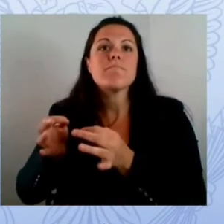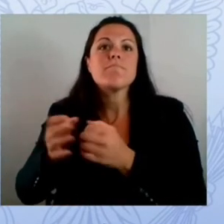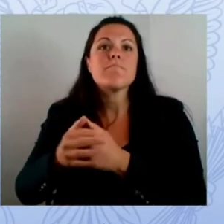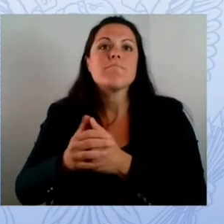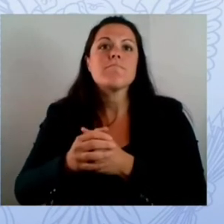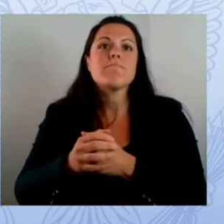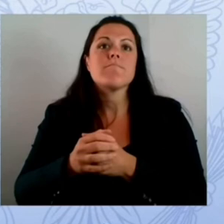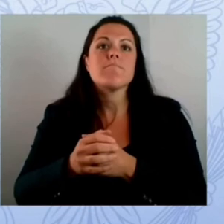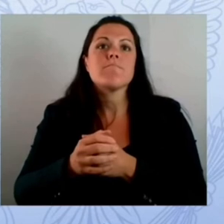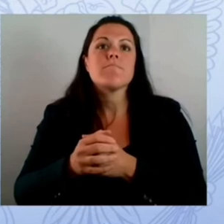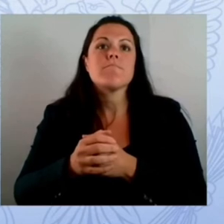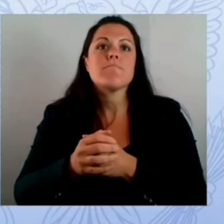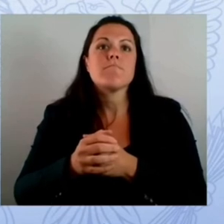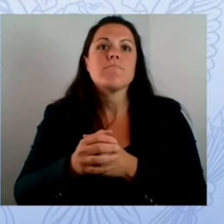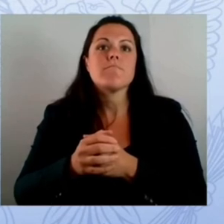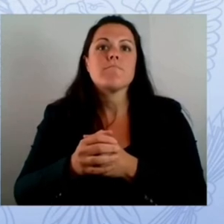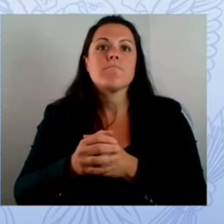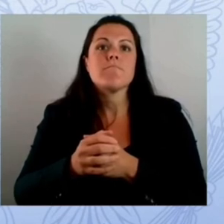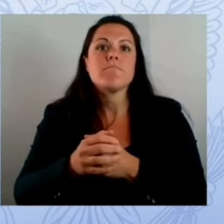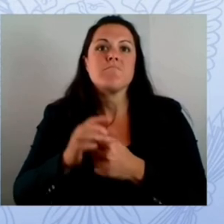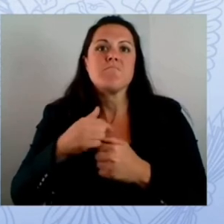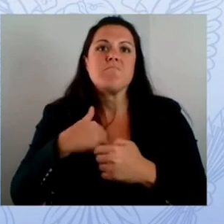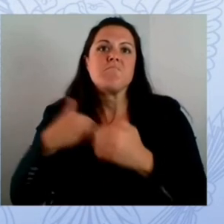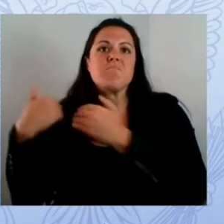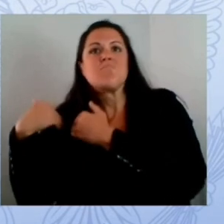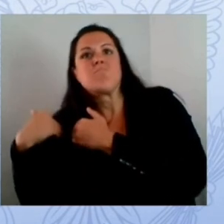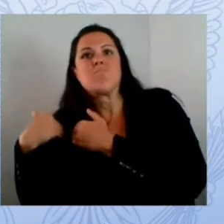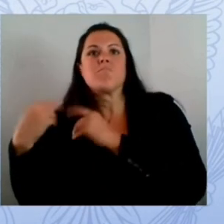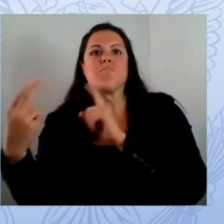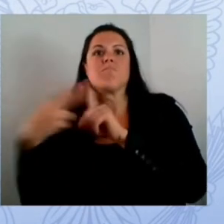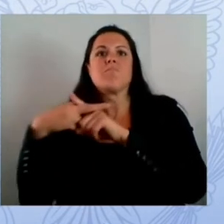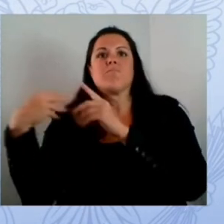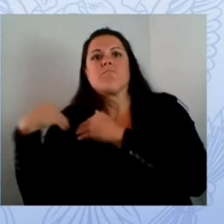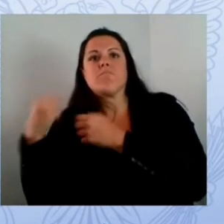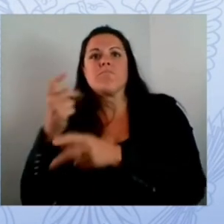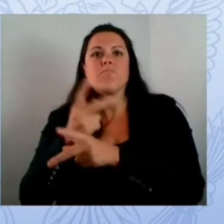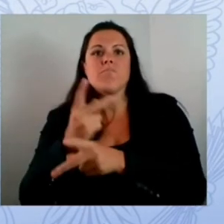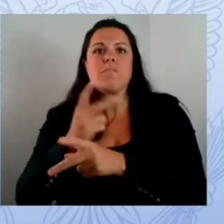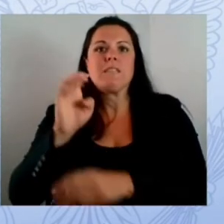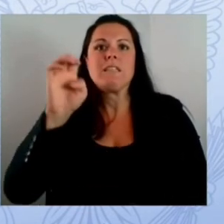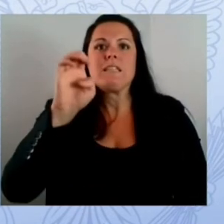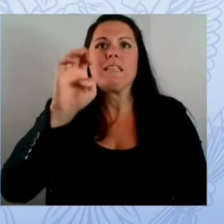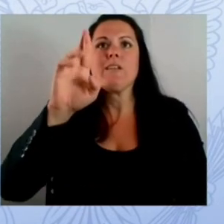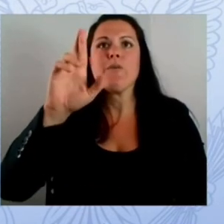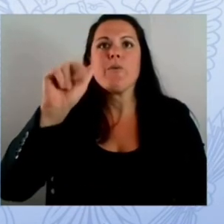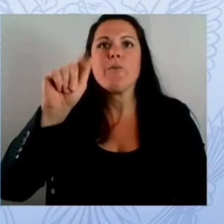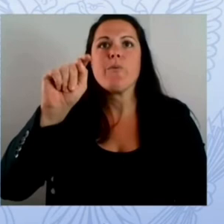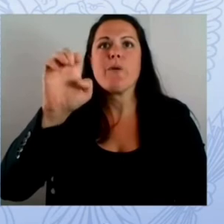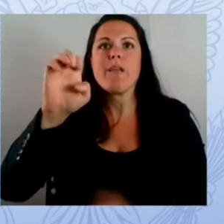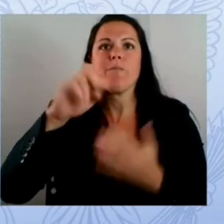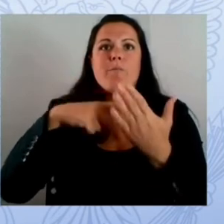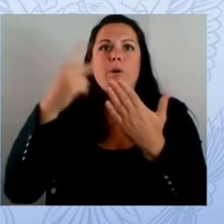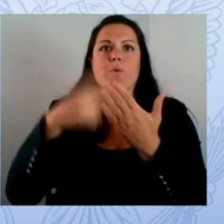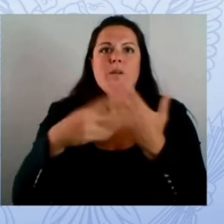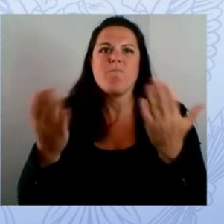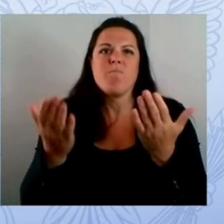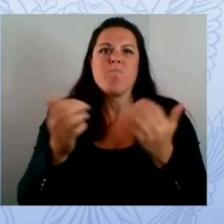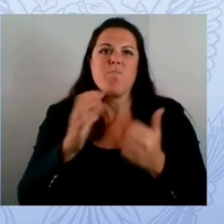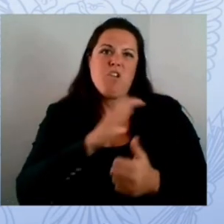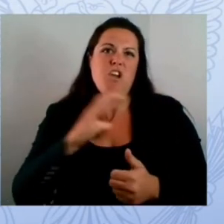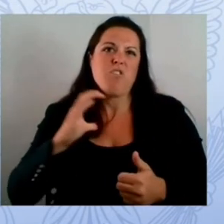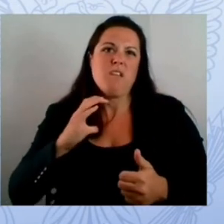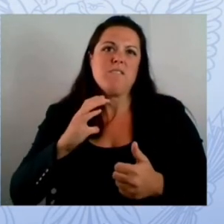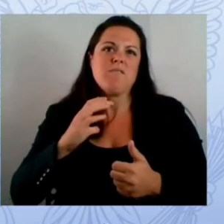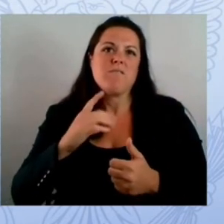it was visionary because congress saw clearly back in 96 that it would be a good idea to bring high-speed internet service to every school